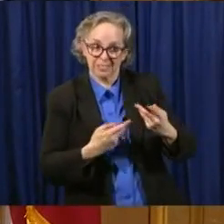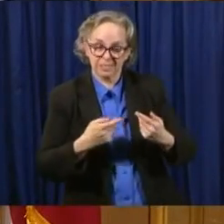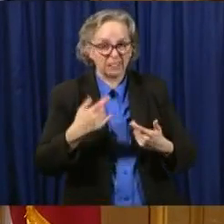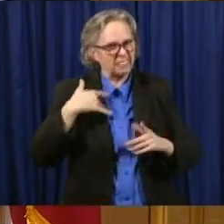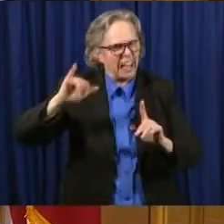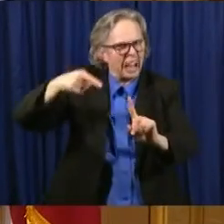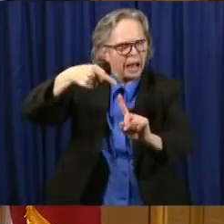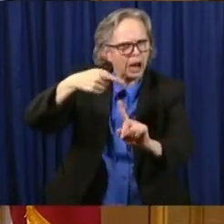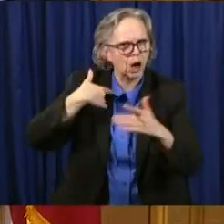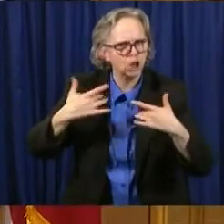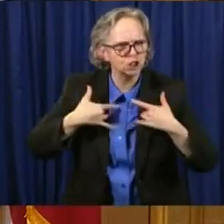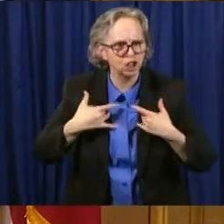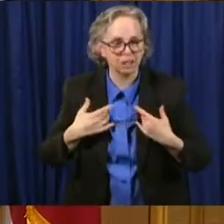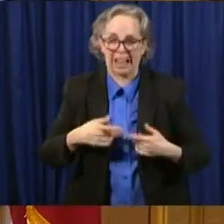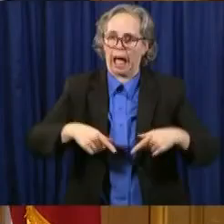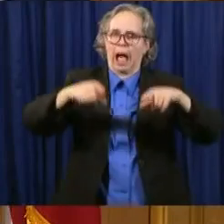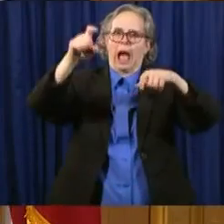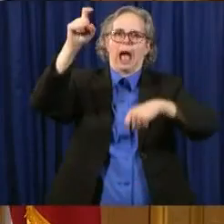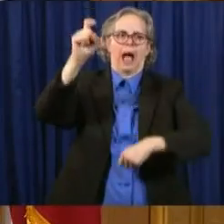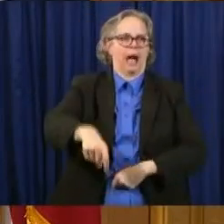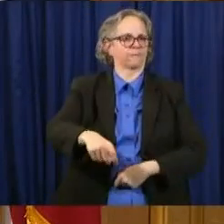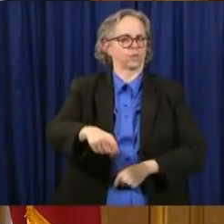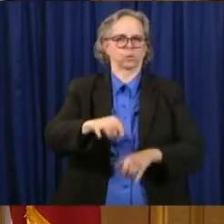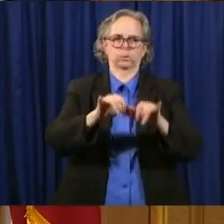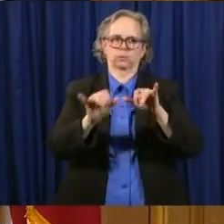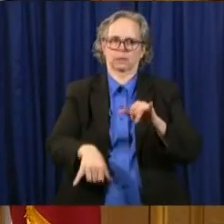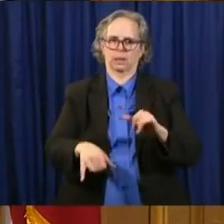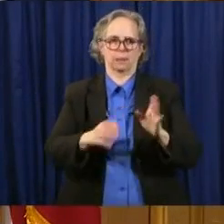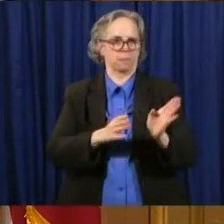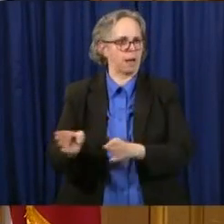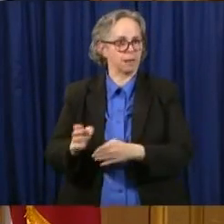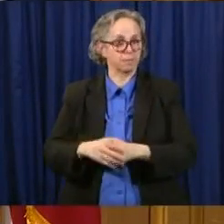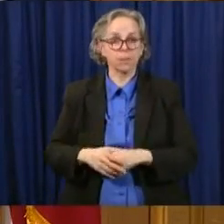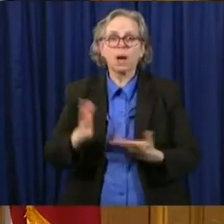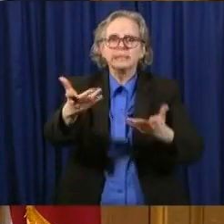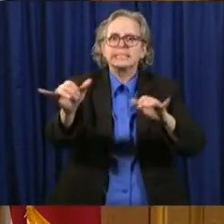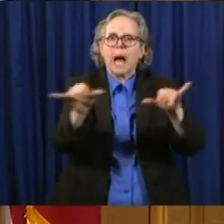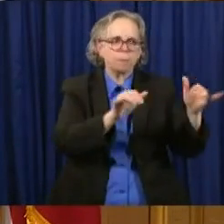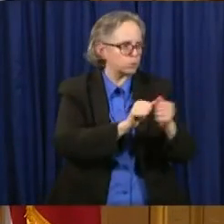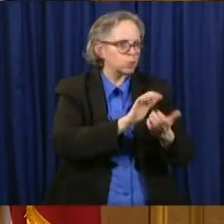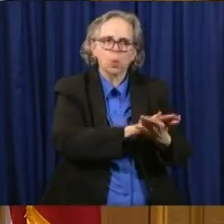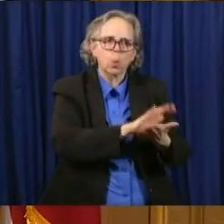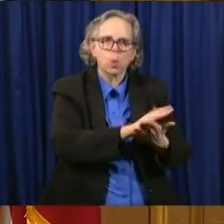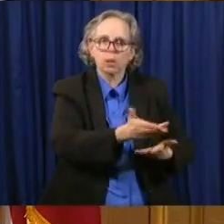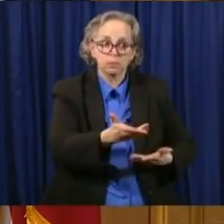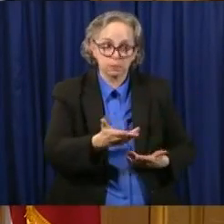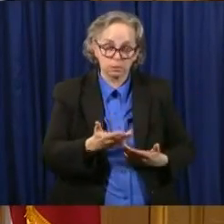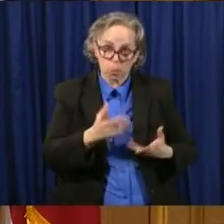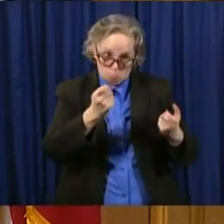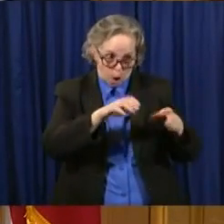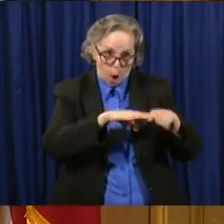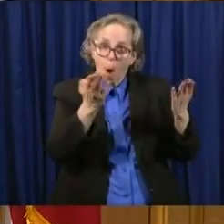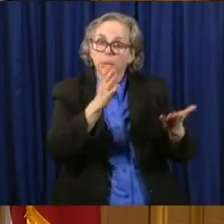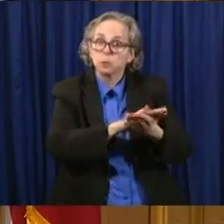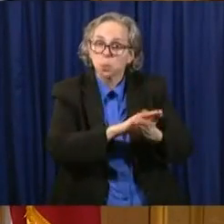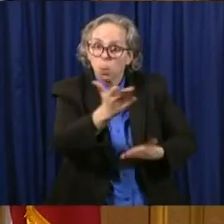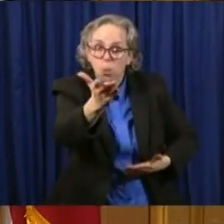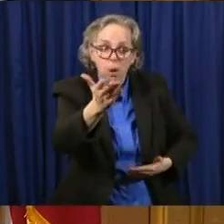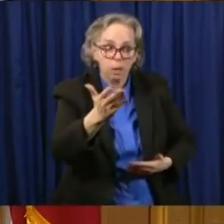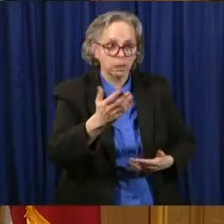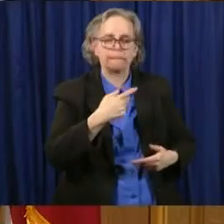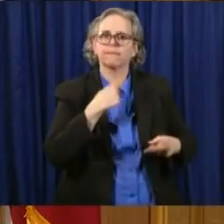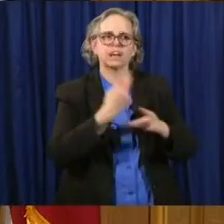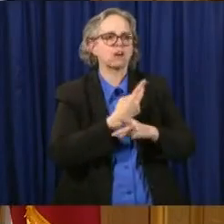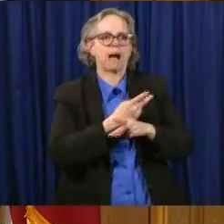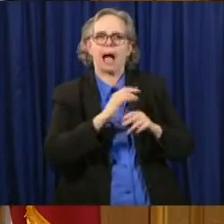So we've got to do that. When we get to schools, uh, to open back schools, we're going to have to figure that out. How